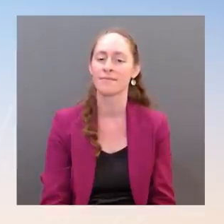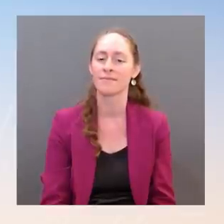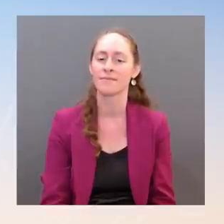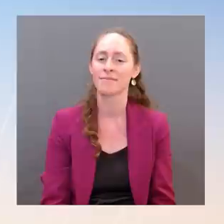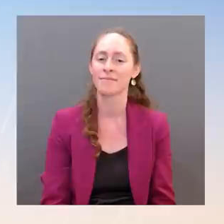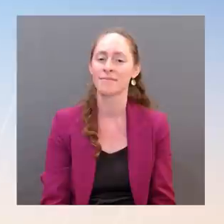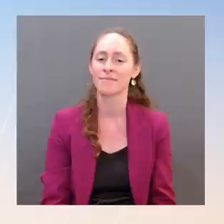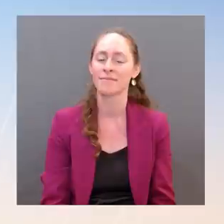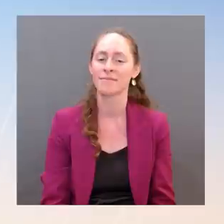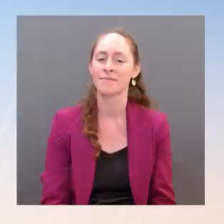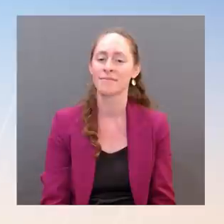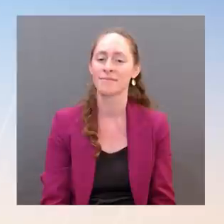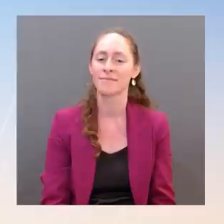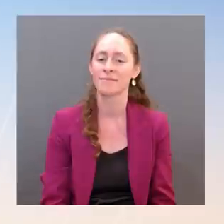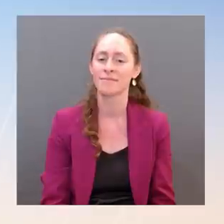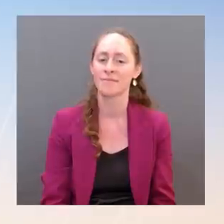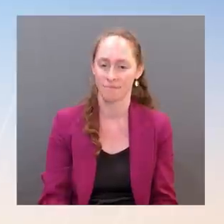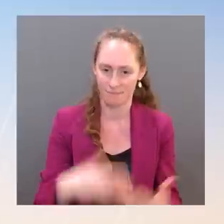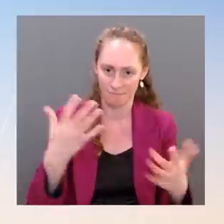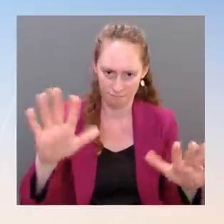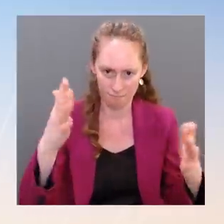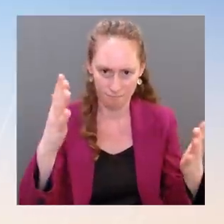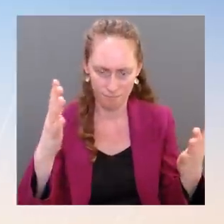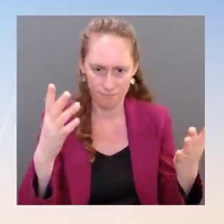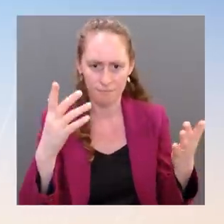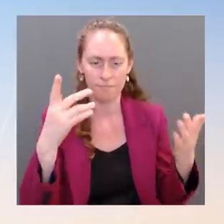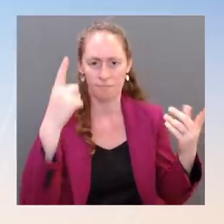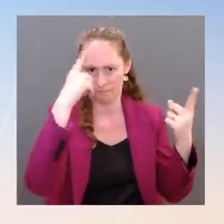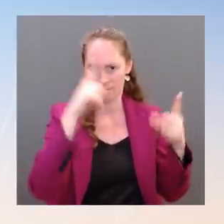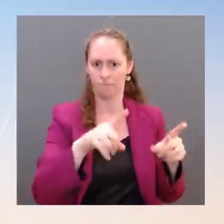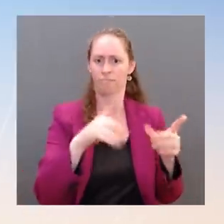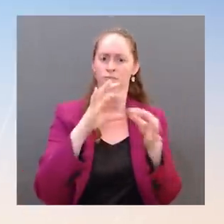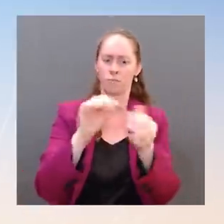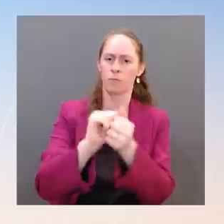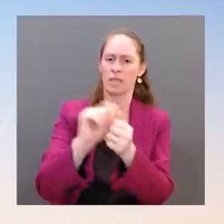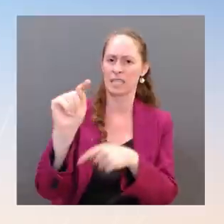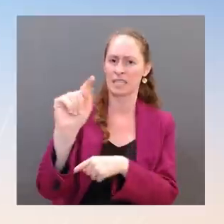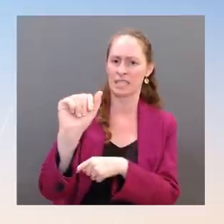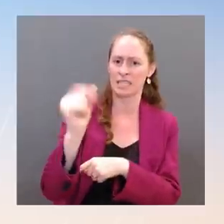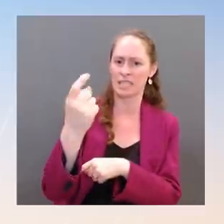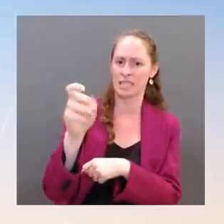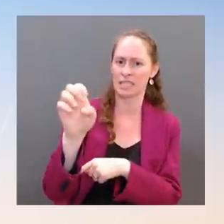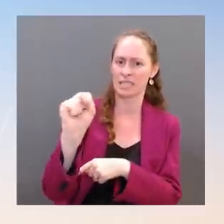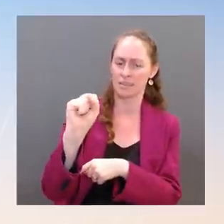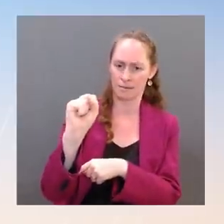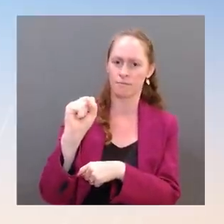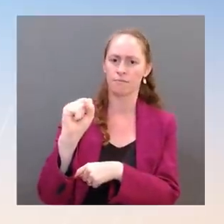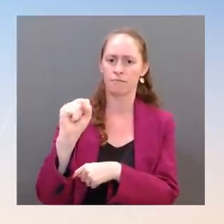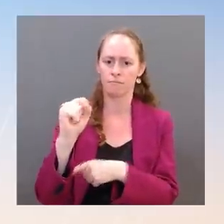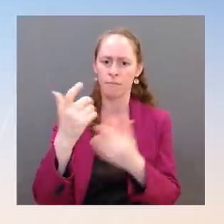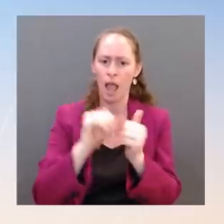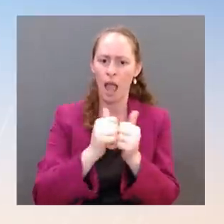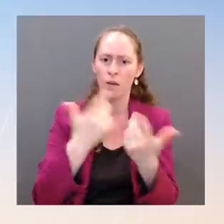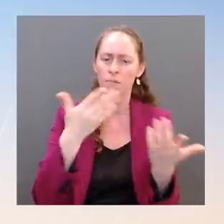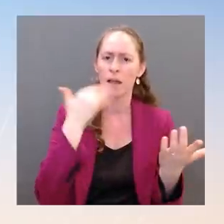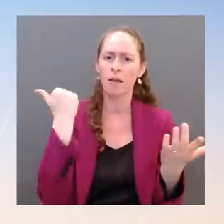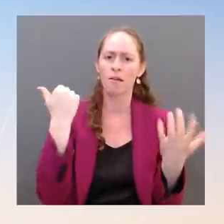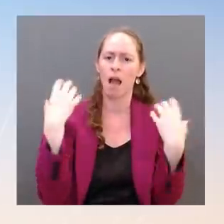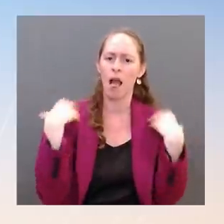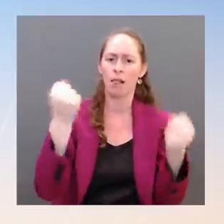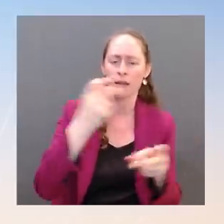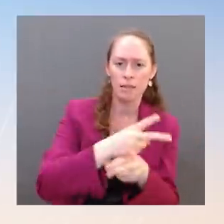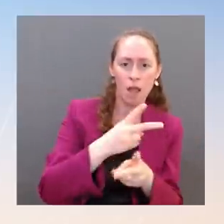President Biden has championed legislation to deliver the benefits and healthcare services that veterans impacted by toxic